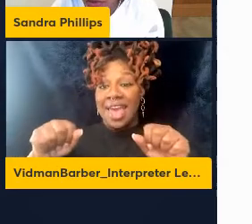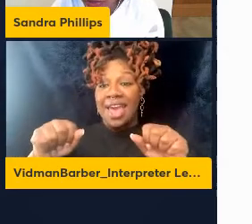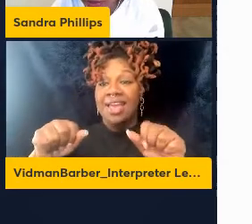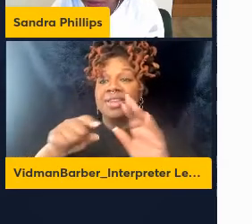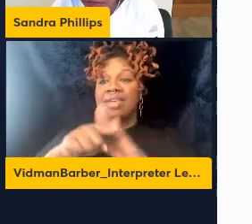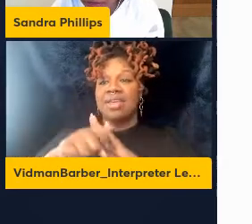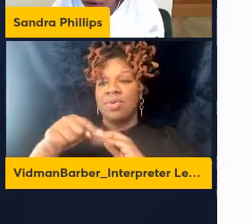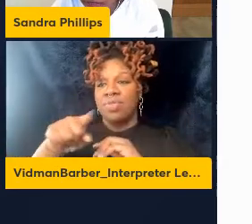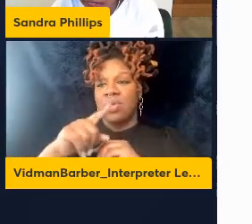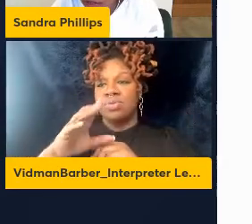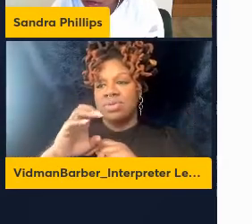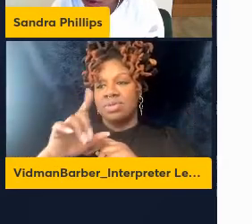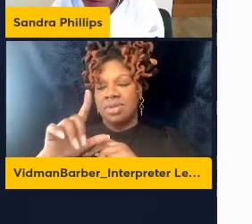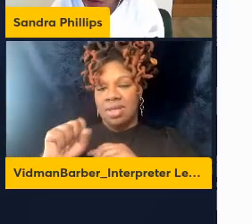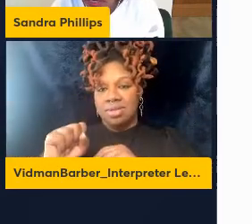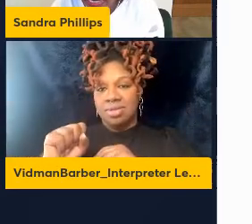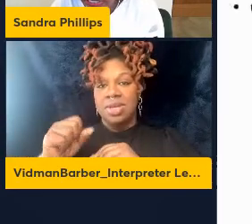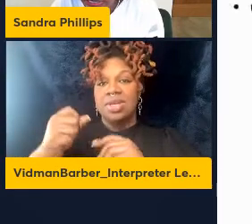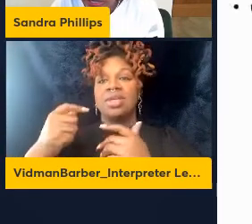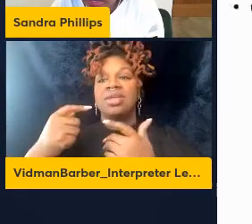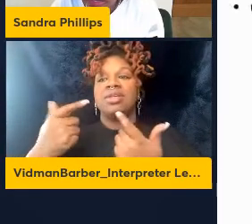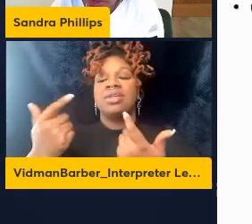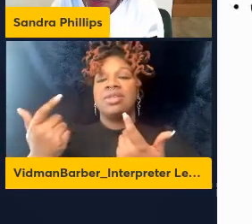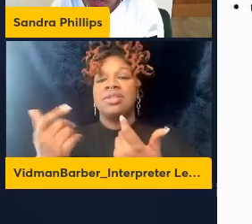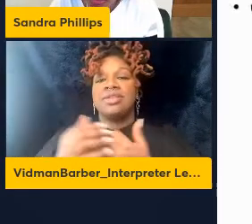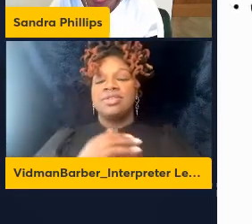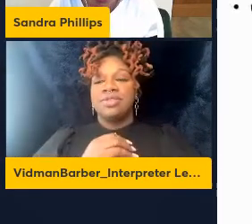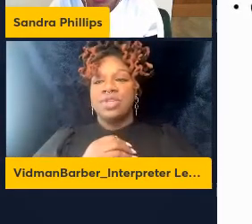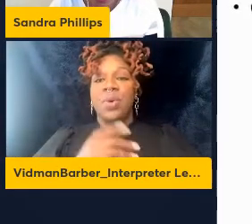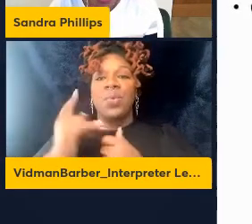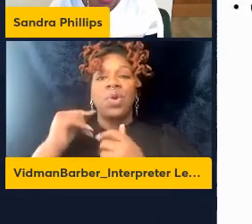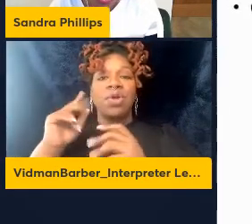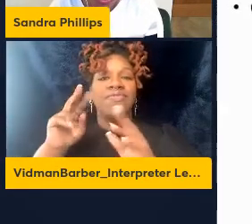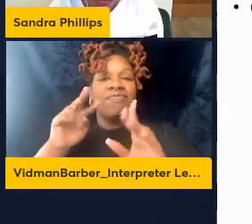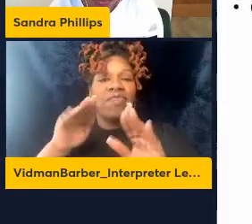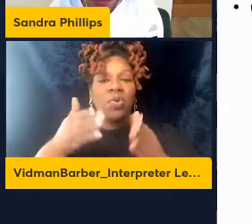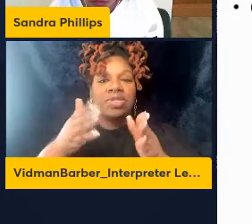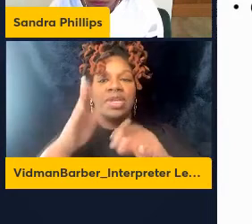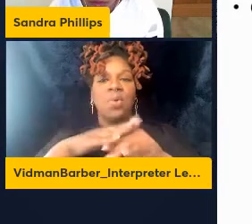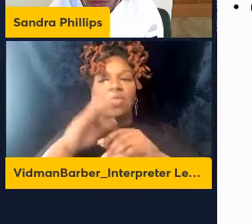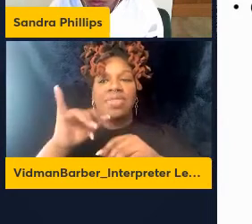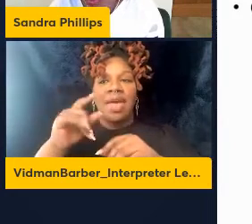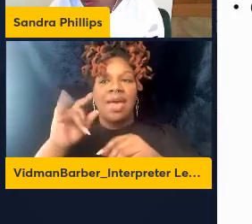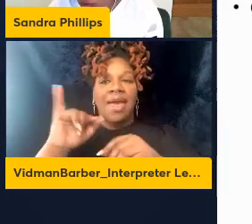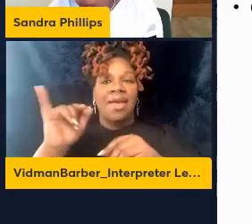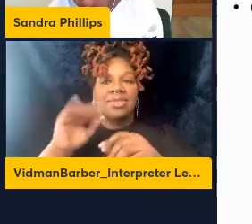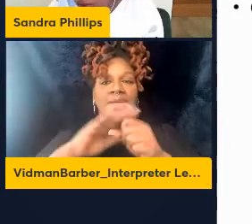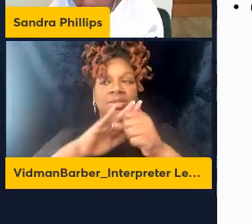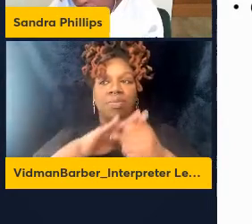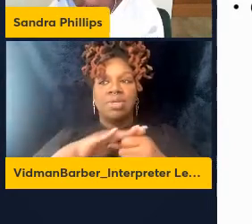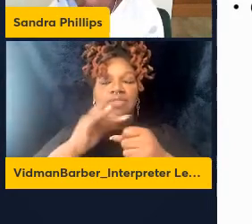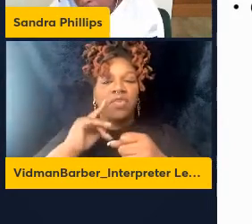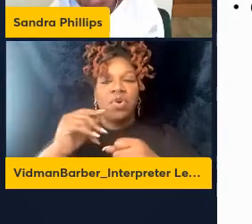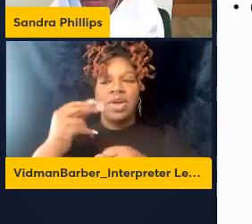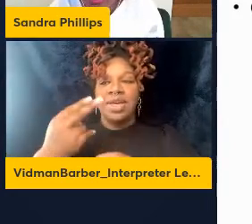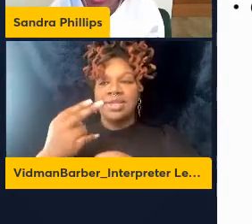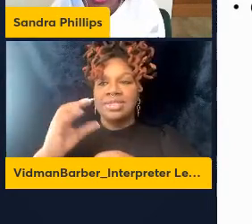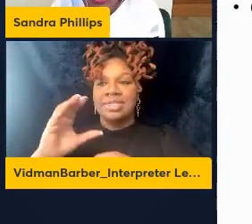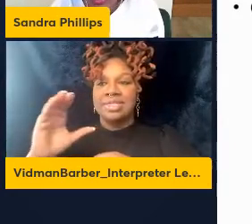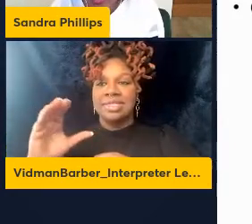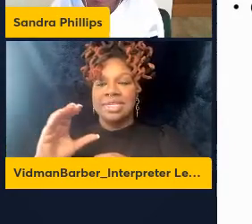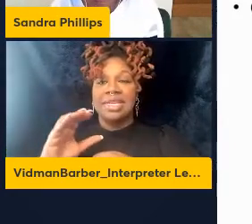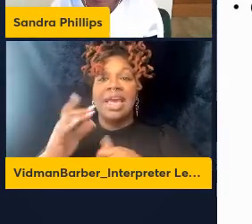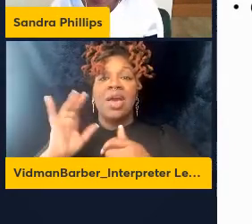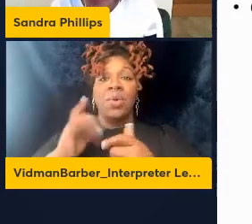as a immunotherapy target for HCC. So briefly, what we are going or planning